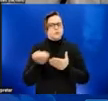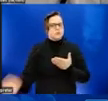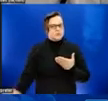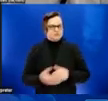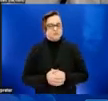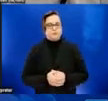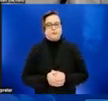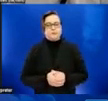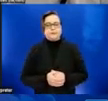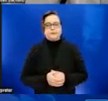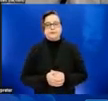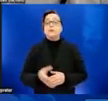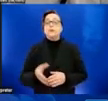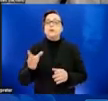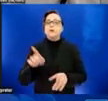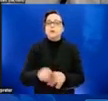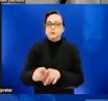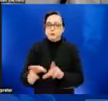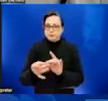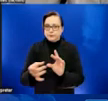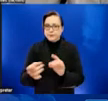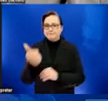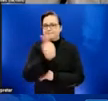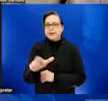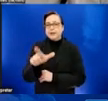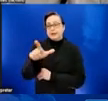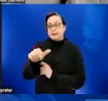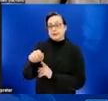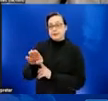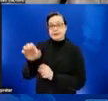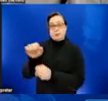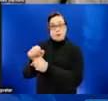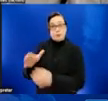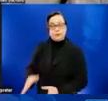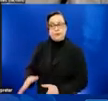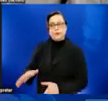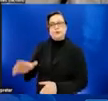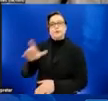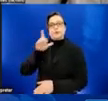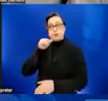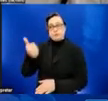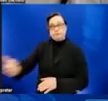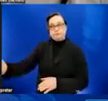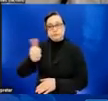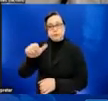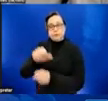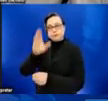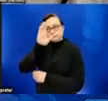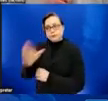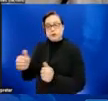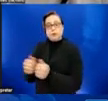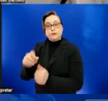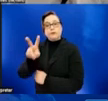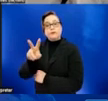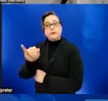any laboratory workers and whatnot who work directly with the virus, that might be kind of another area. I know that's